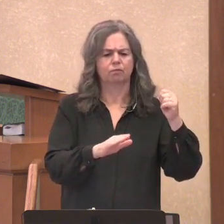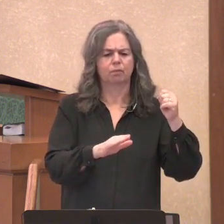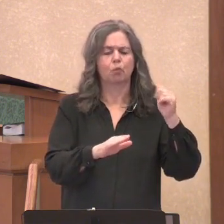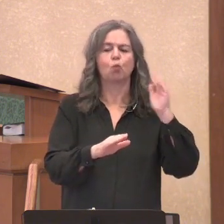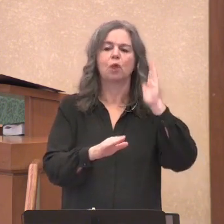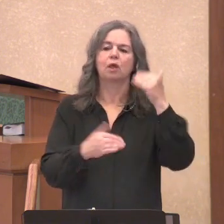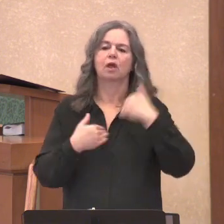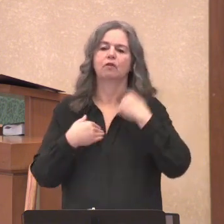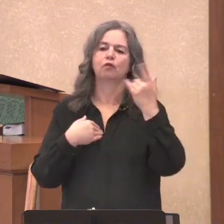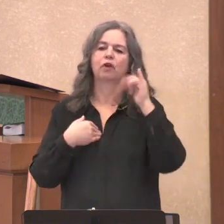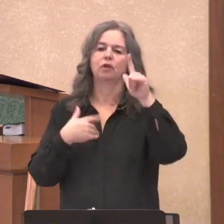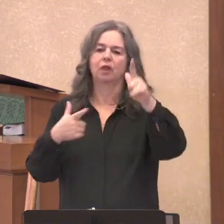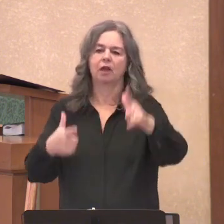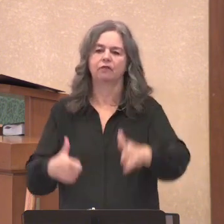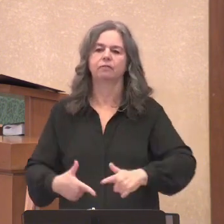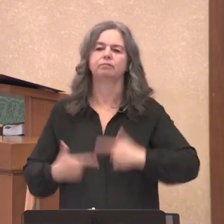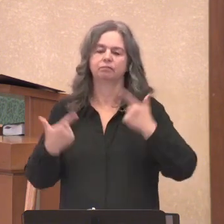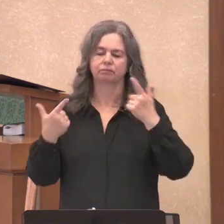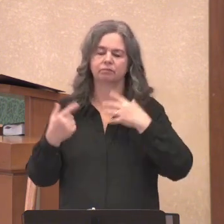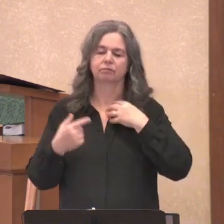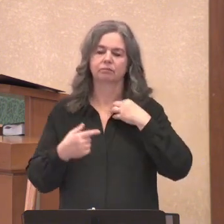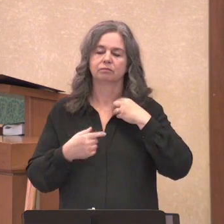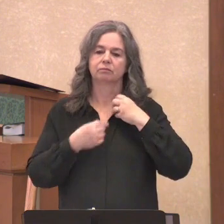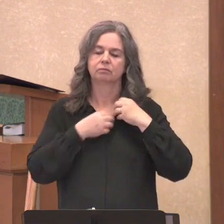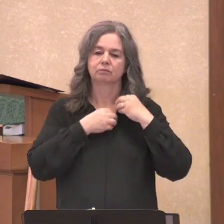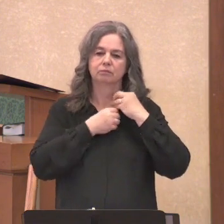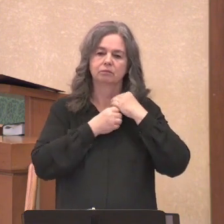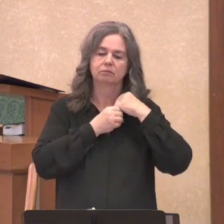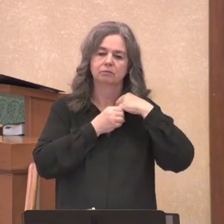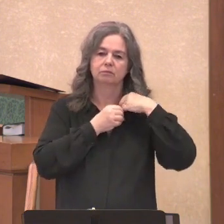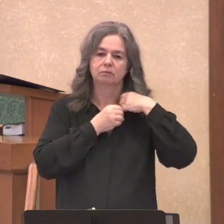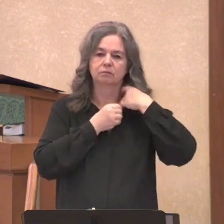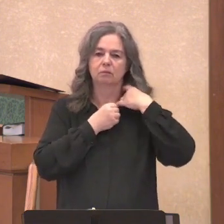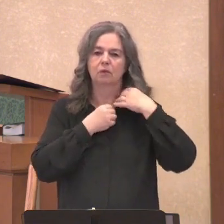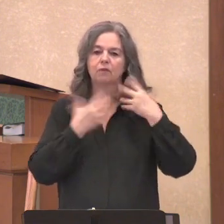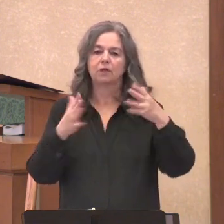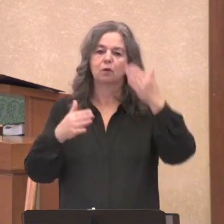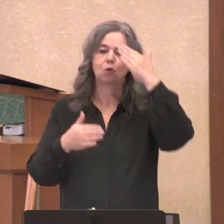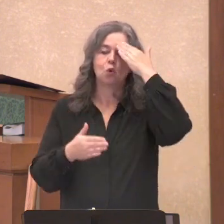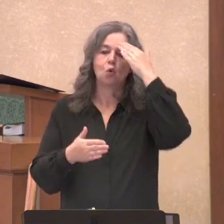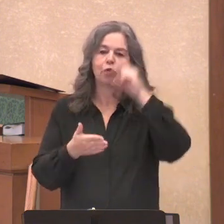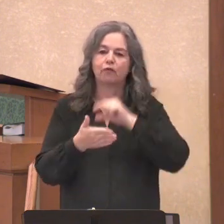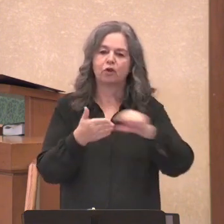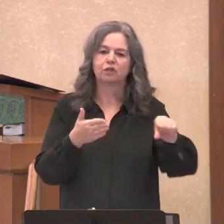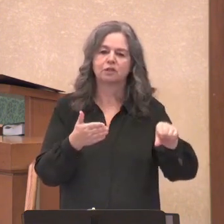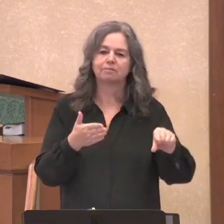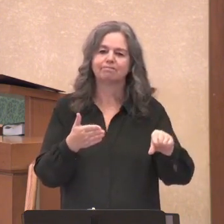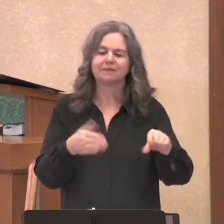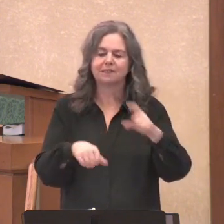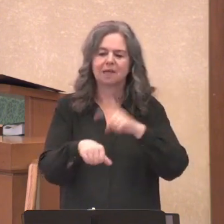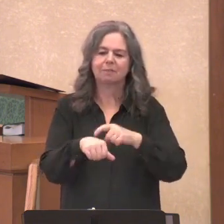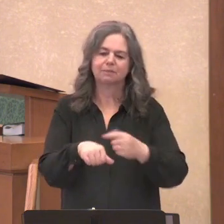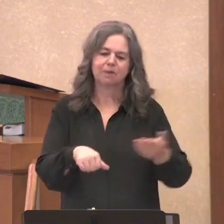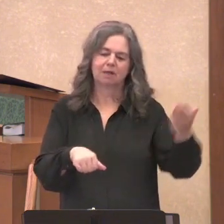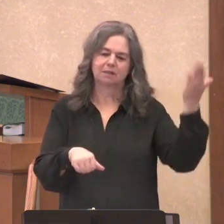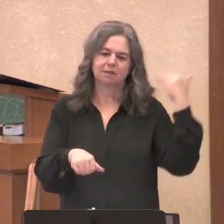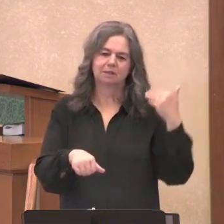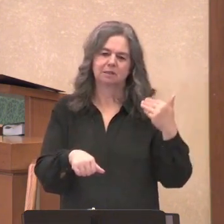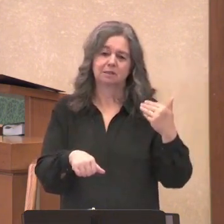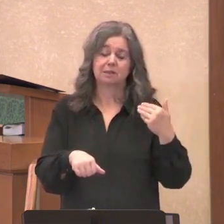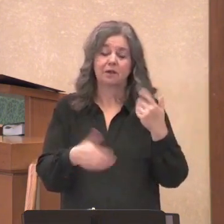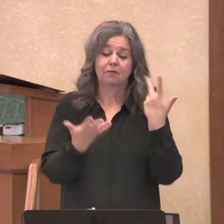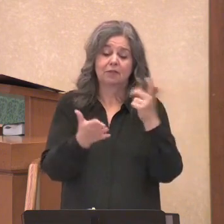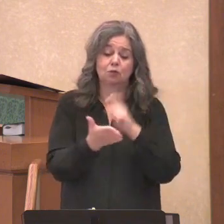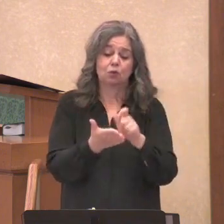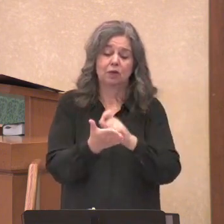Now, as we know that verse, it is in the past tense, which makes sense, because whenever Scripture is written, of course